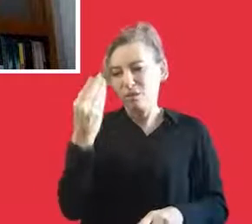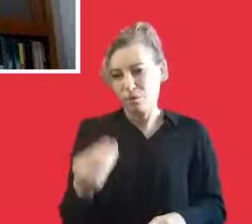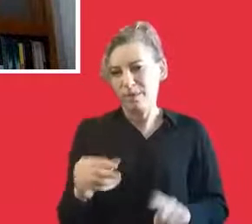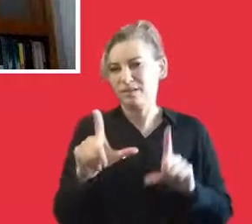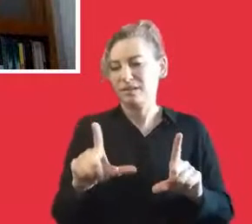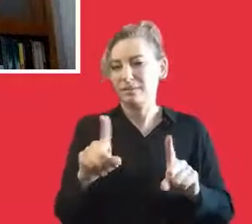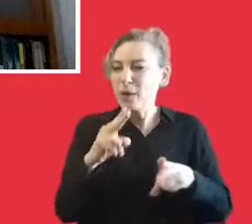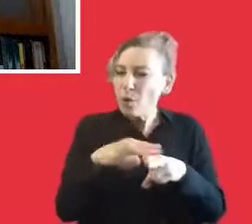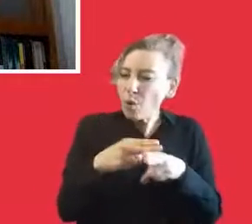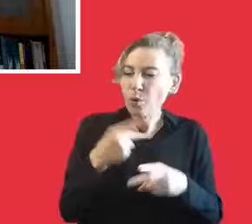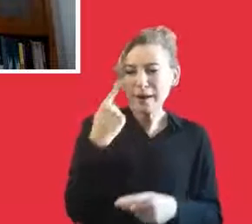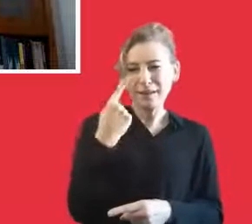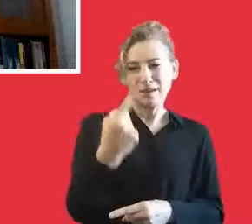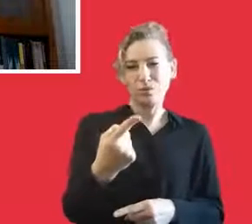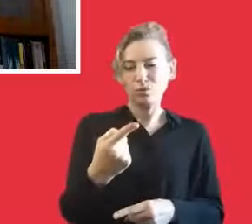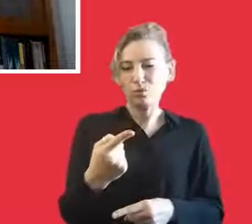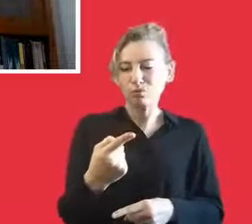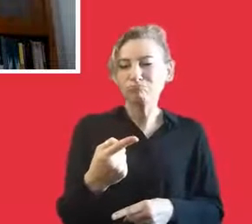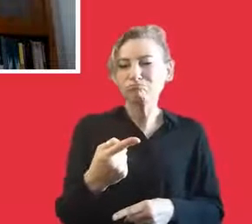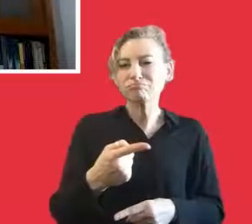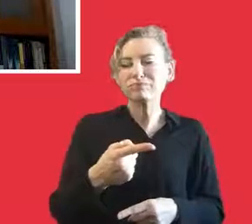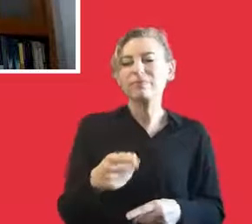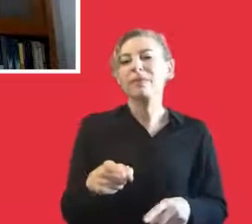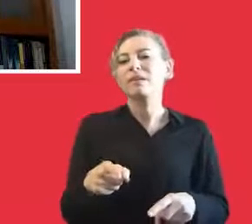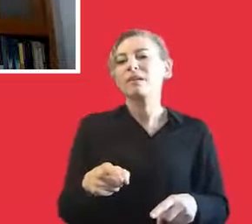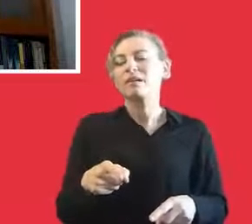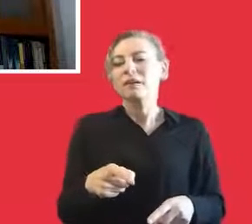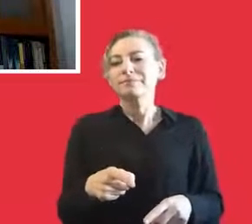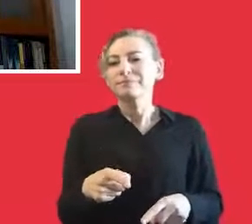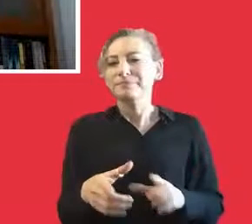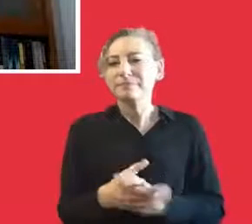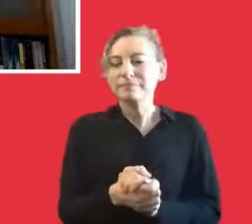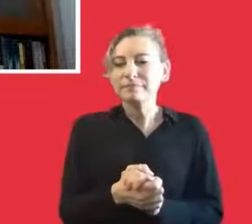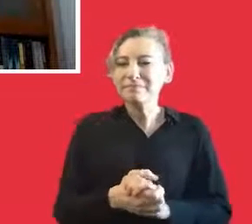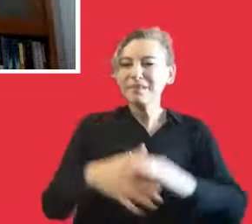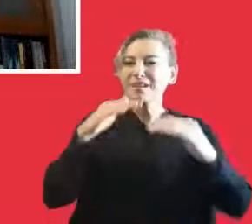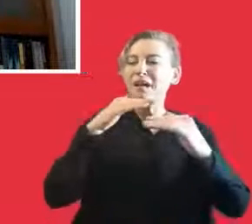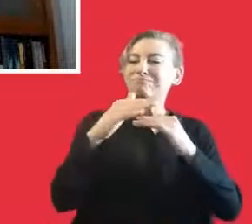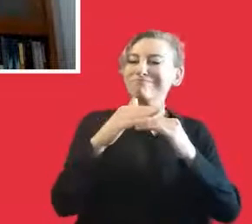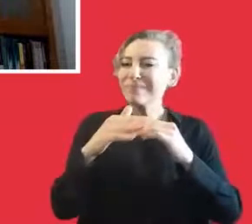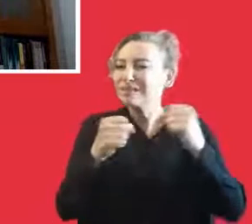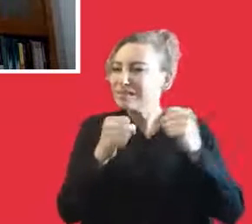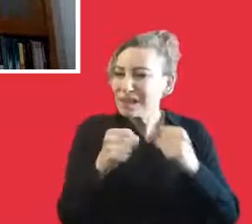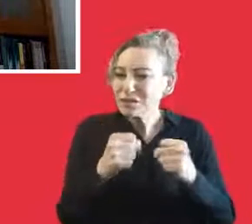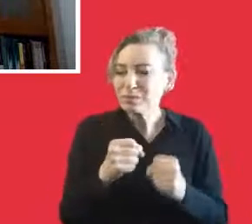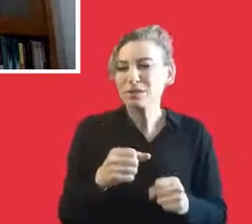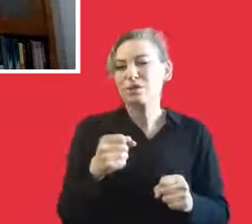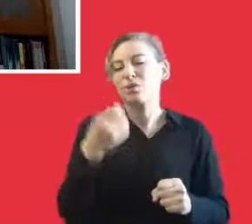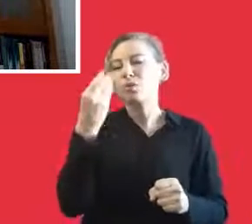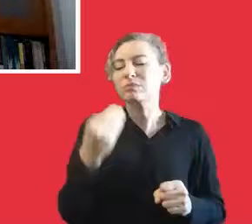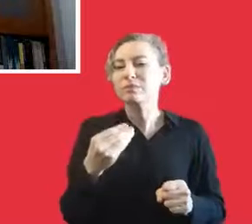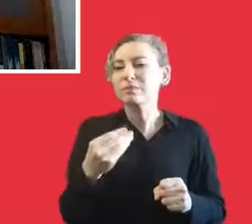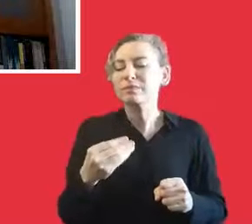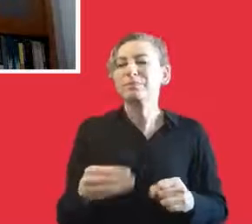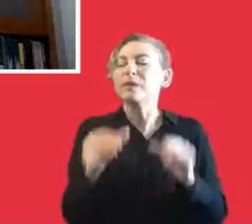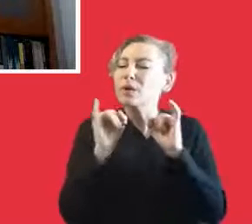policy. And we see the examples in Venezuela, for instance, El Sistema. So it is like a public moment. And so it